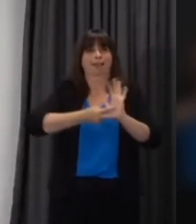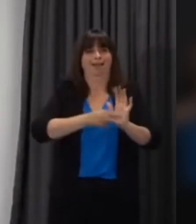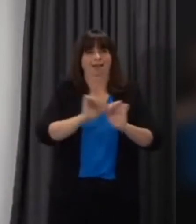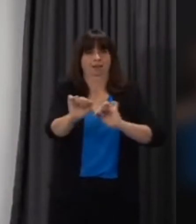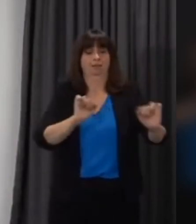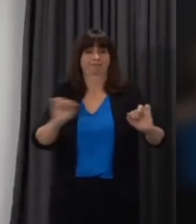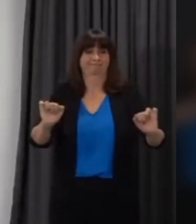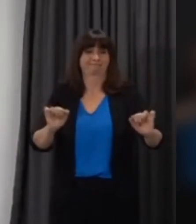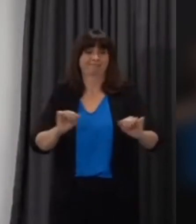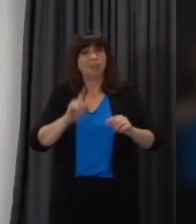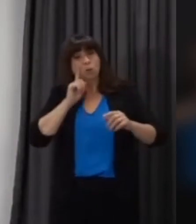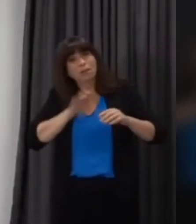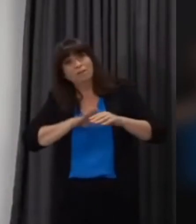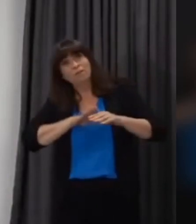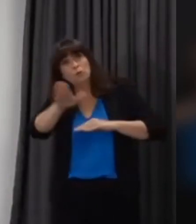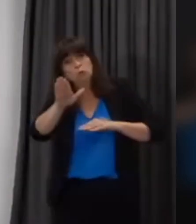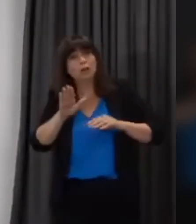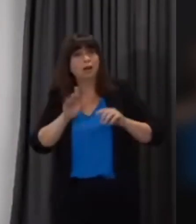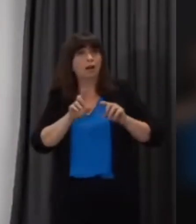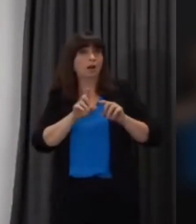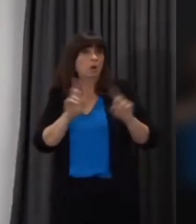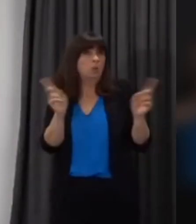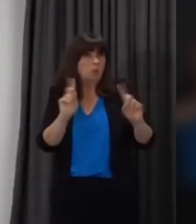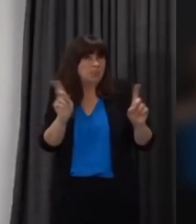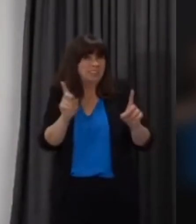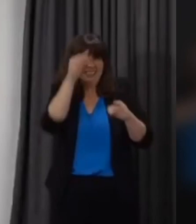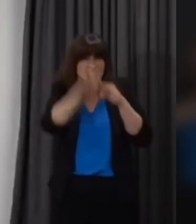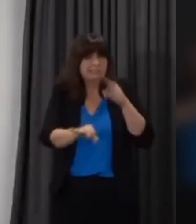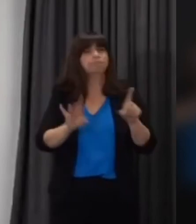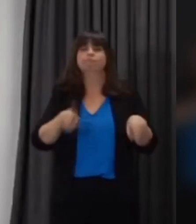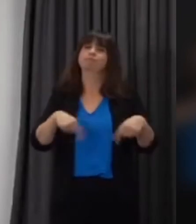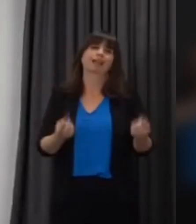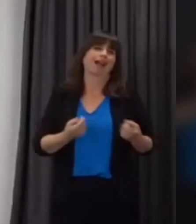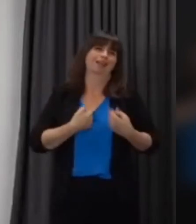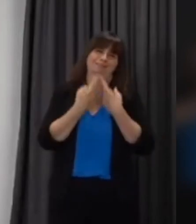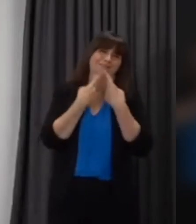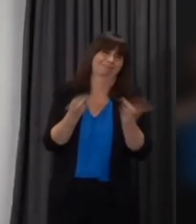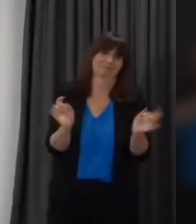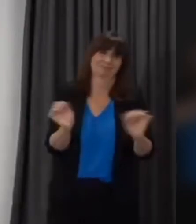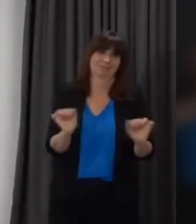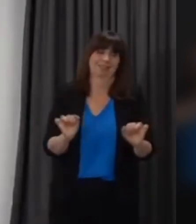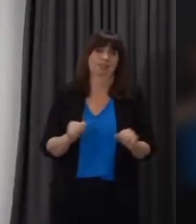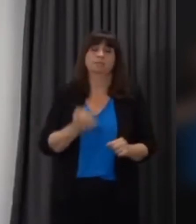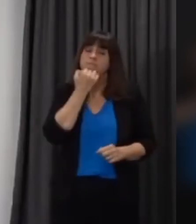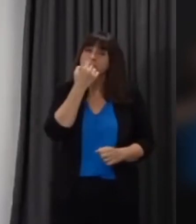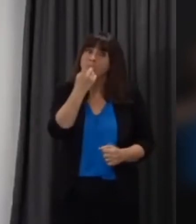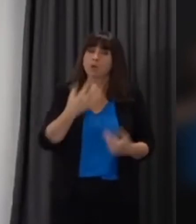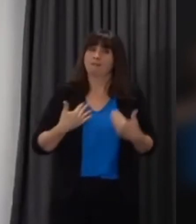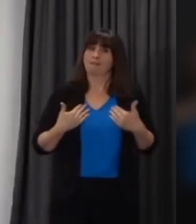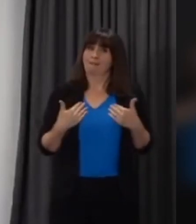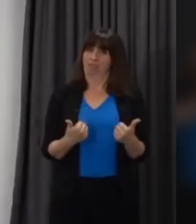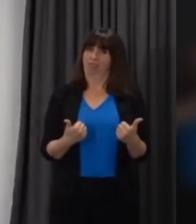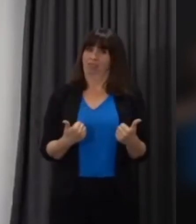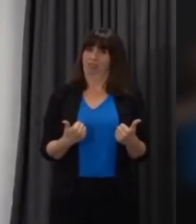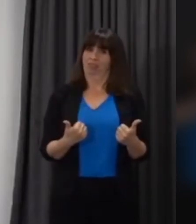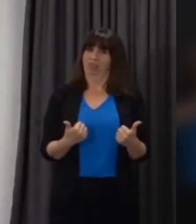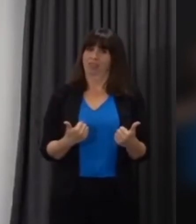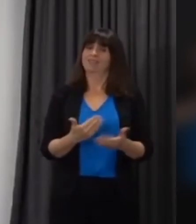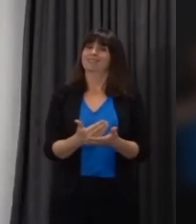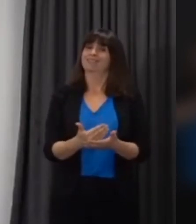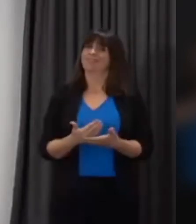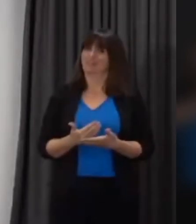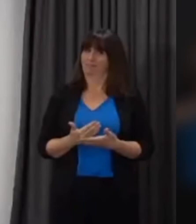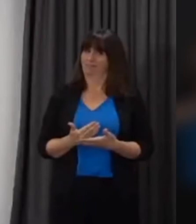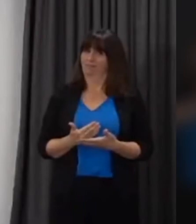that uh higher education experience will look like but we will want to be concerned as i said about health and safety but we will also want to be concerned about